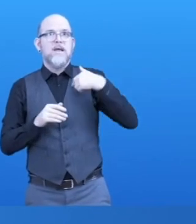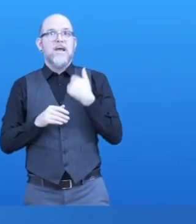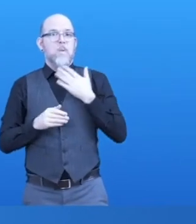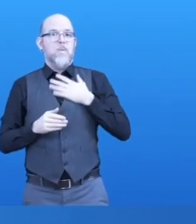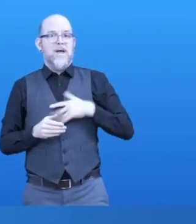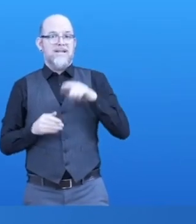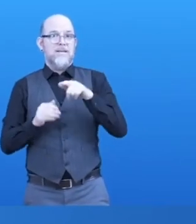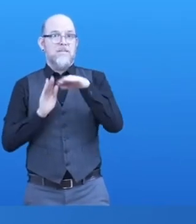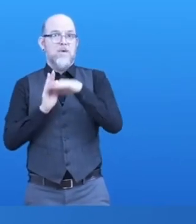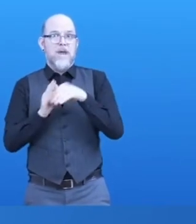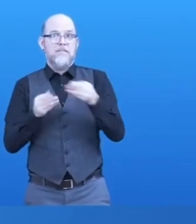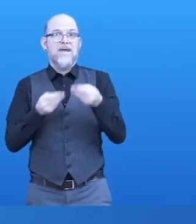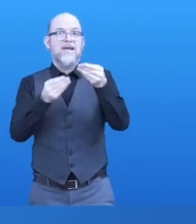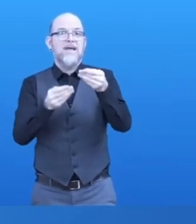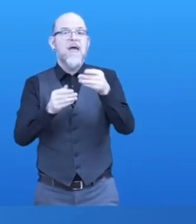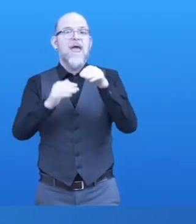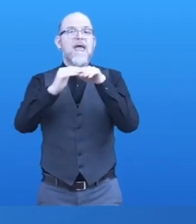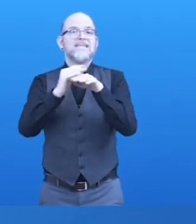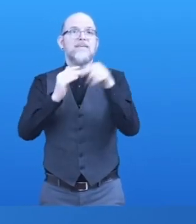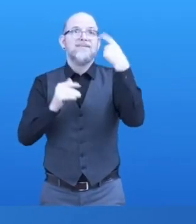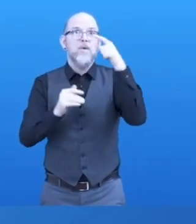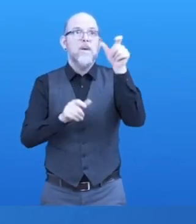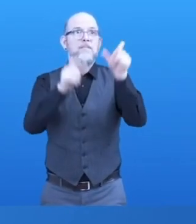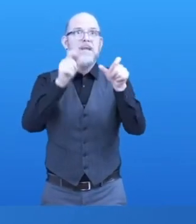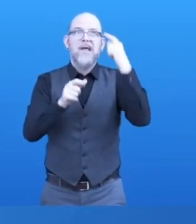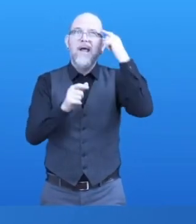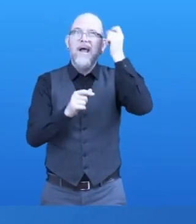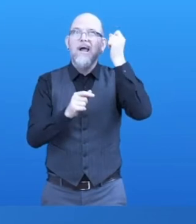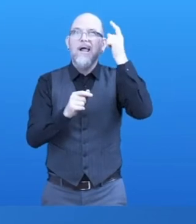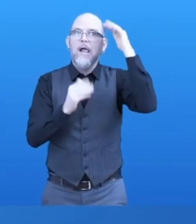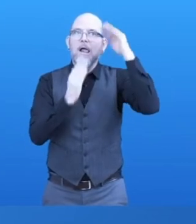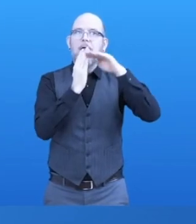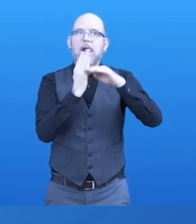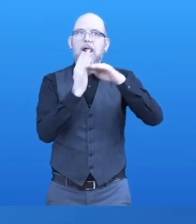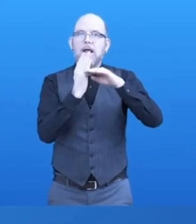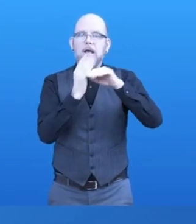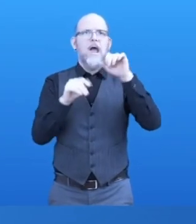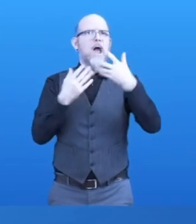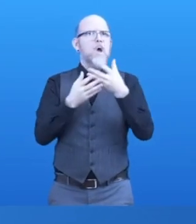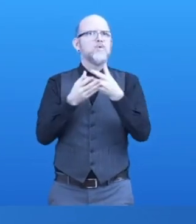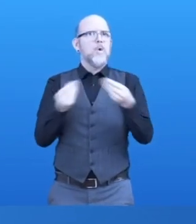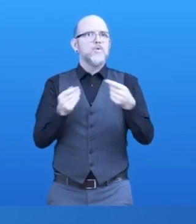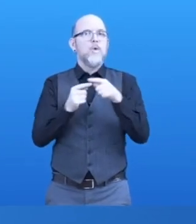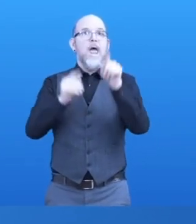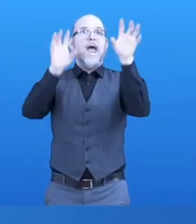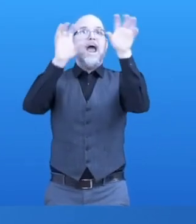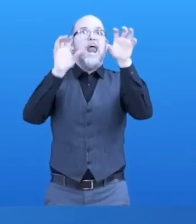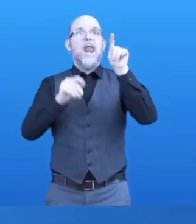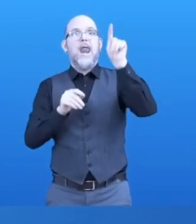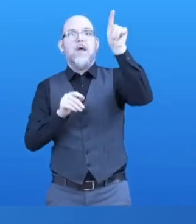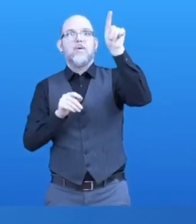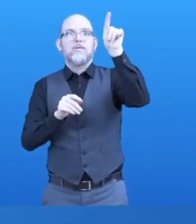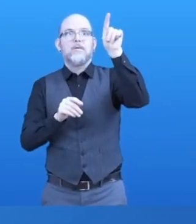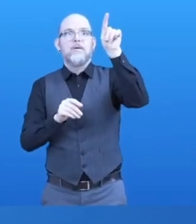It is implemented as a cloud solution and any user is able to connect to the cloud with the